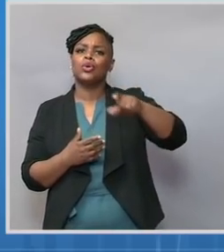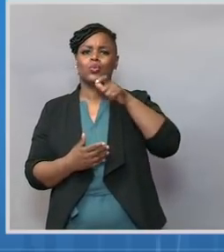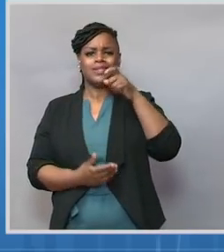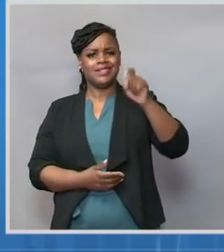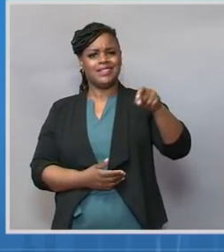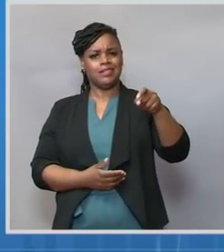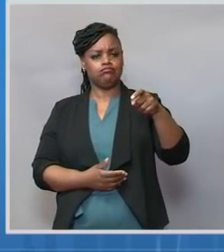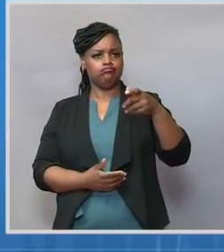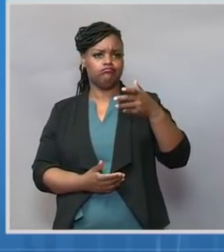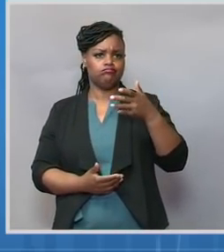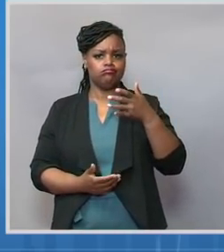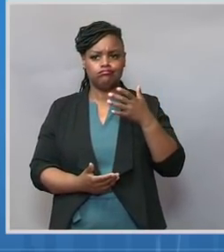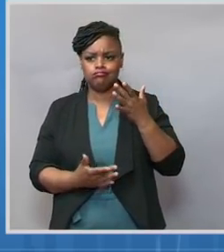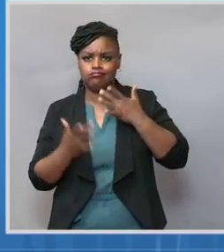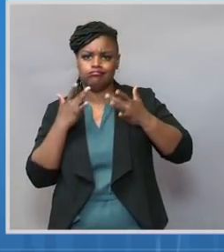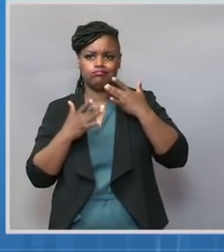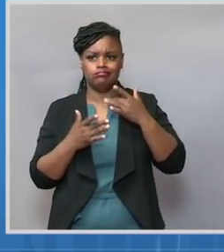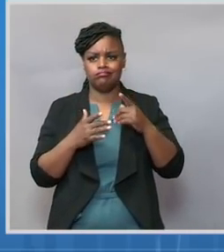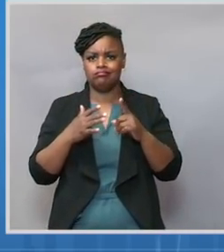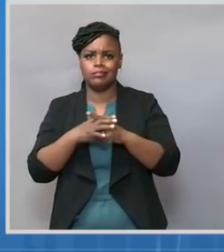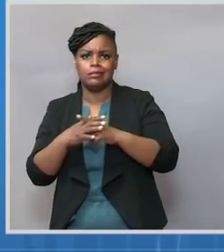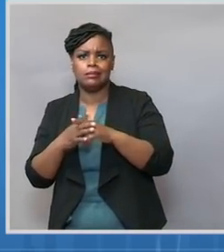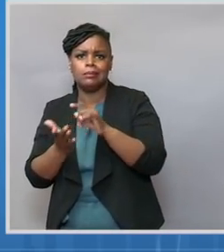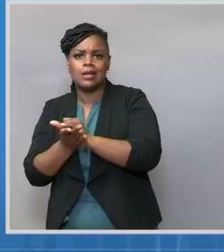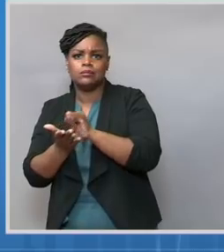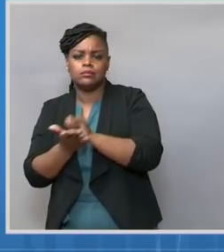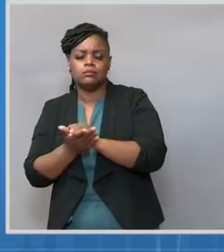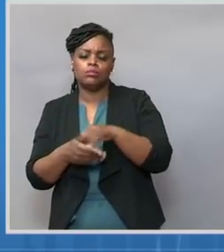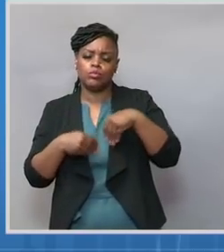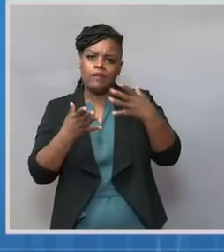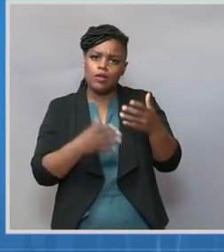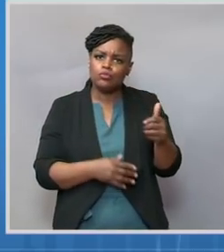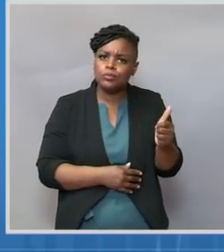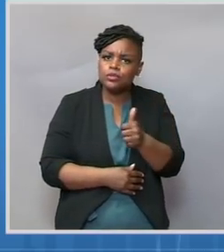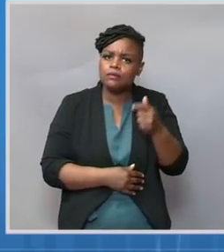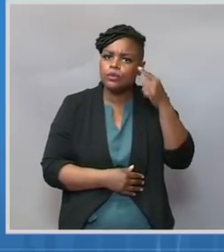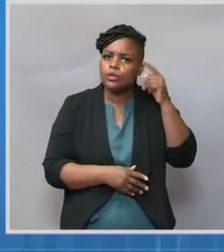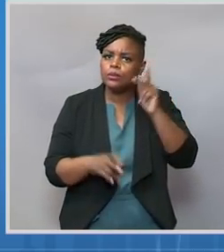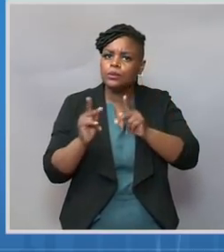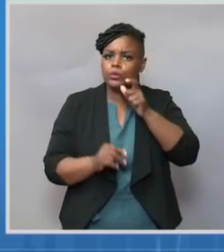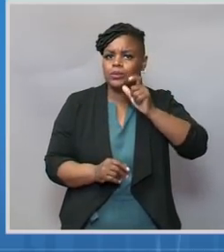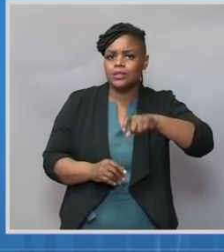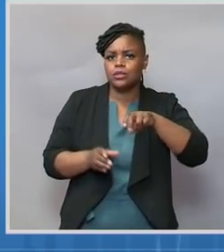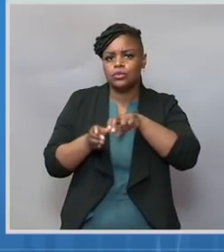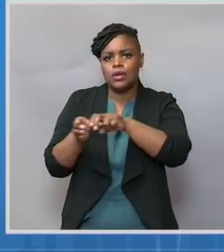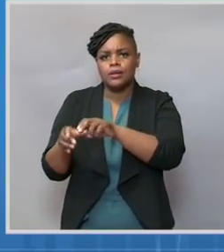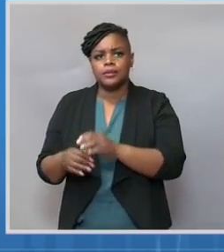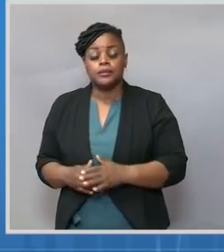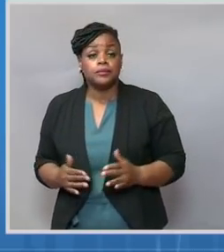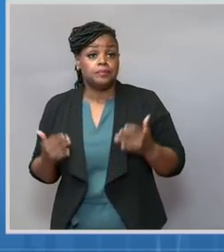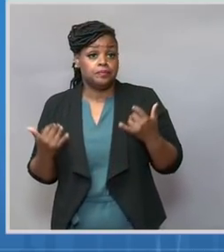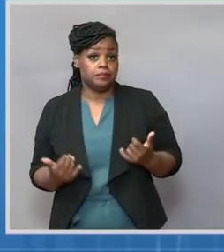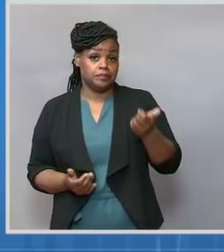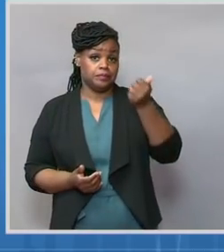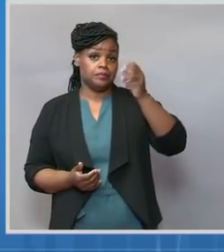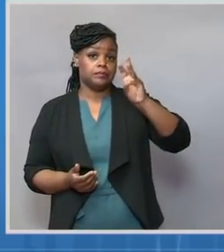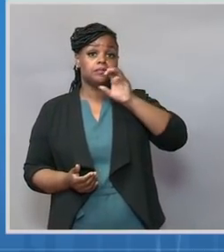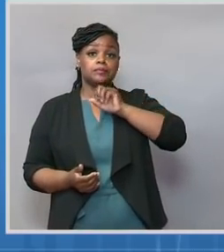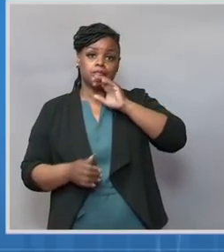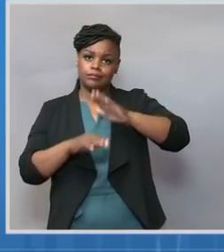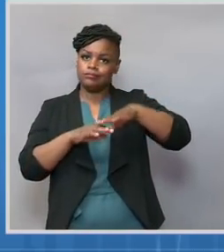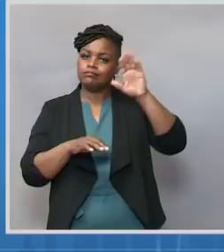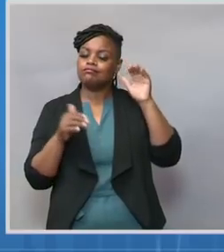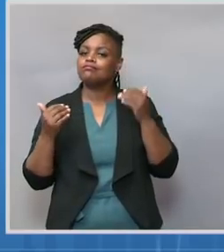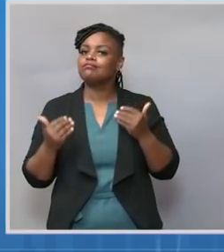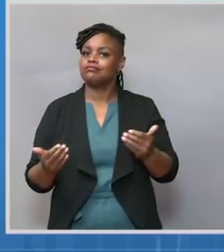And now that everyone 16 and over is eligible for a free COVID shot across the nation, we are